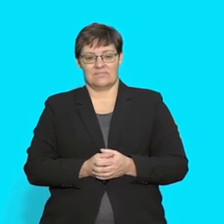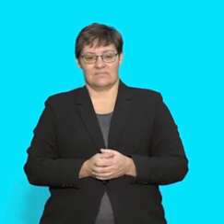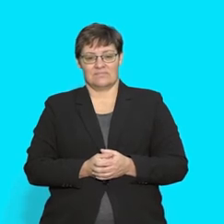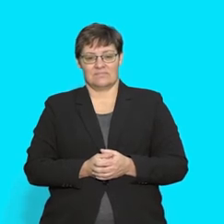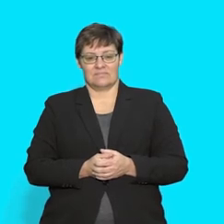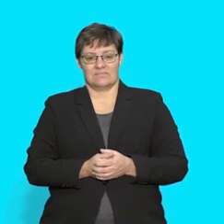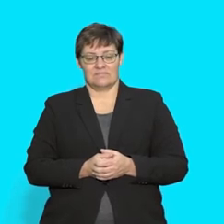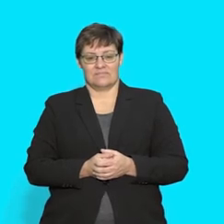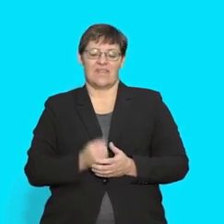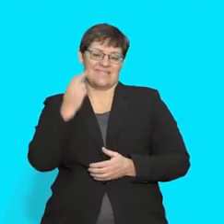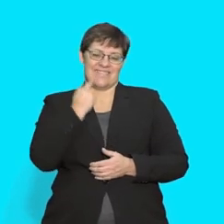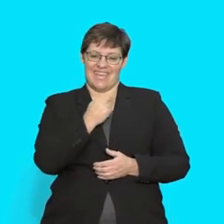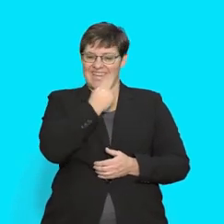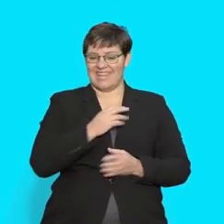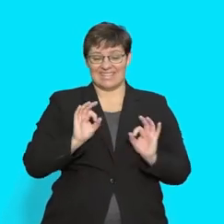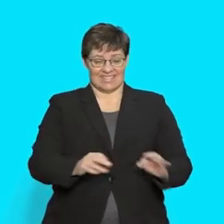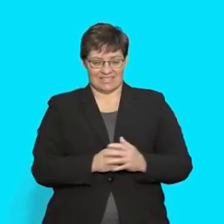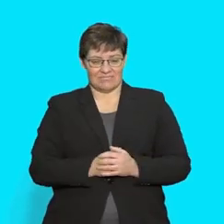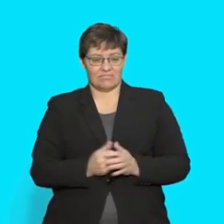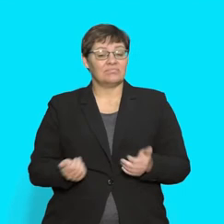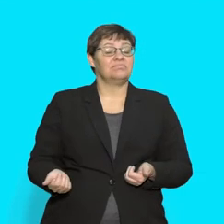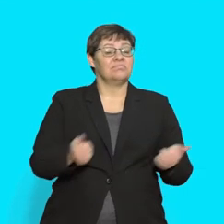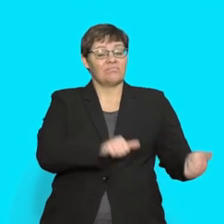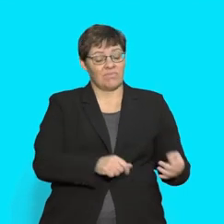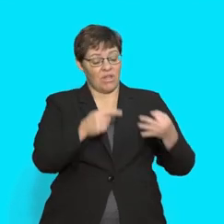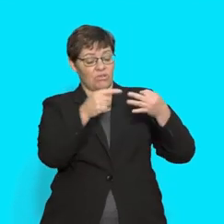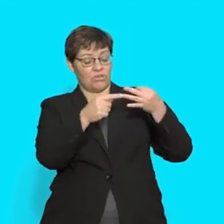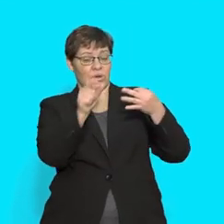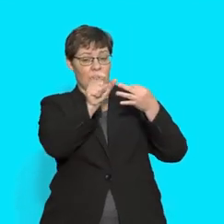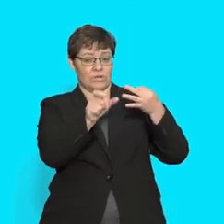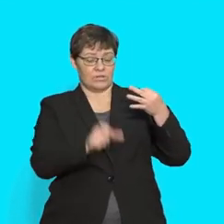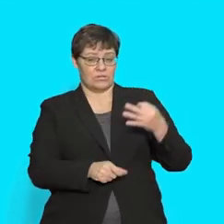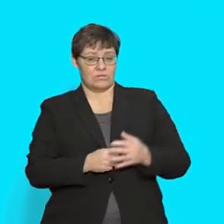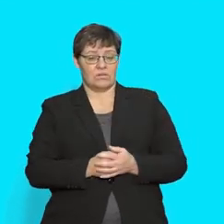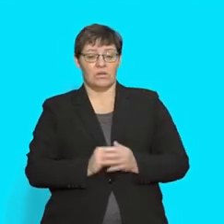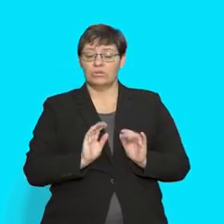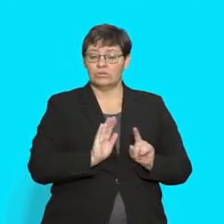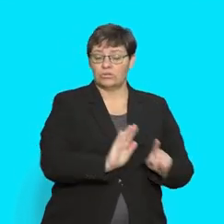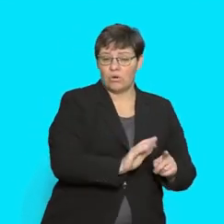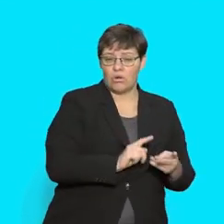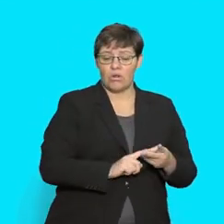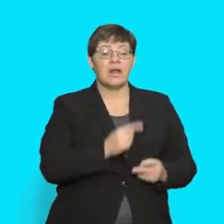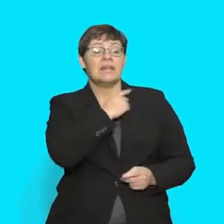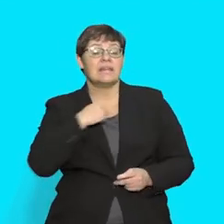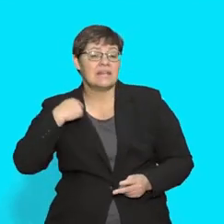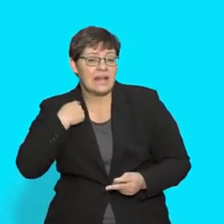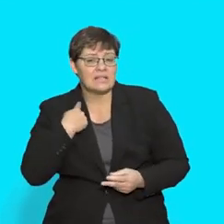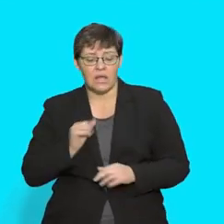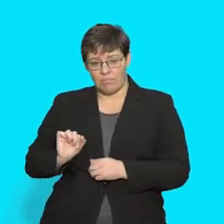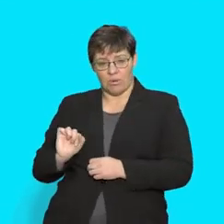Lovely! Listen to the next three words. Stole necklace belongs